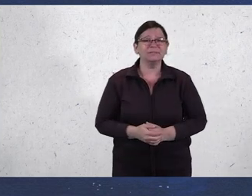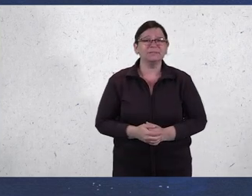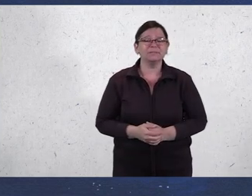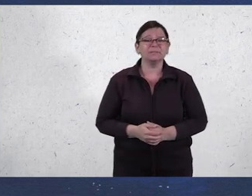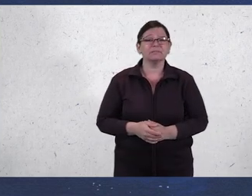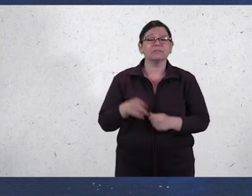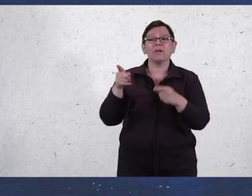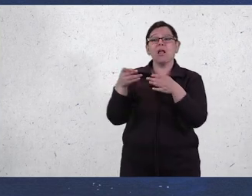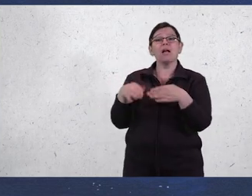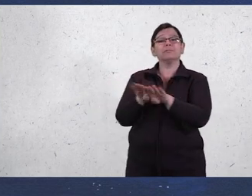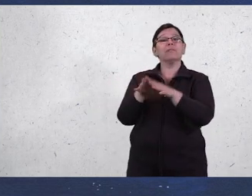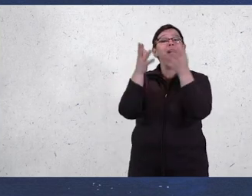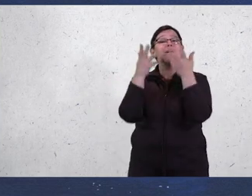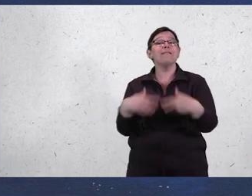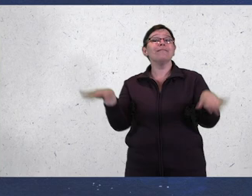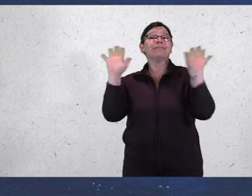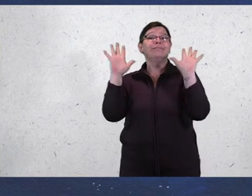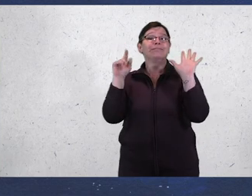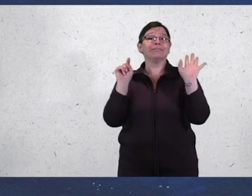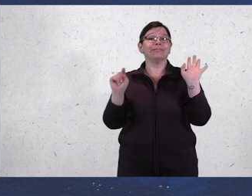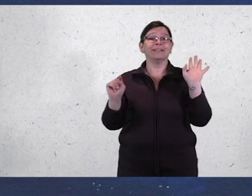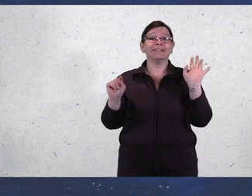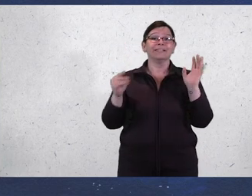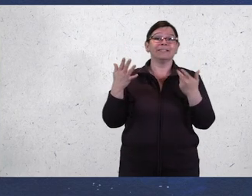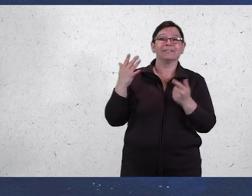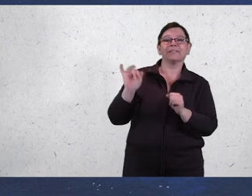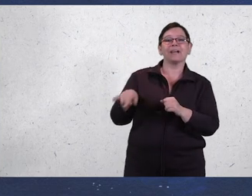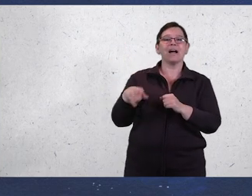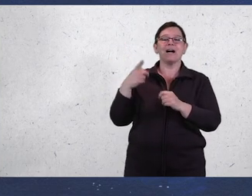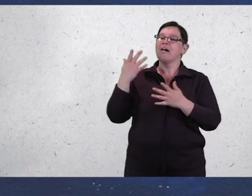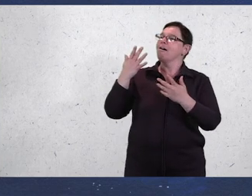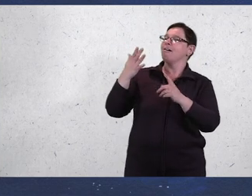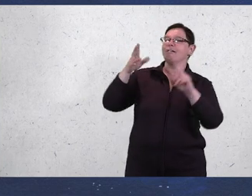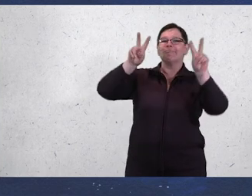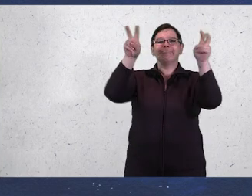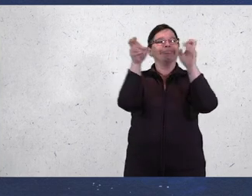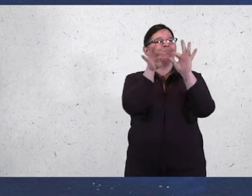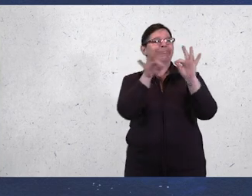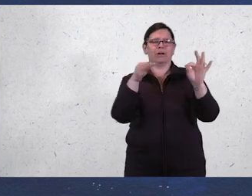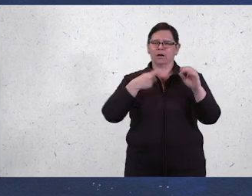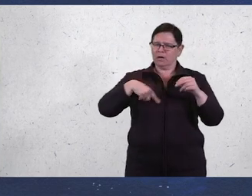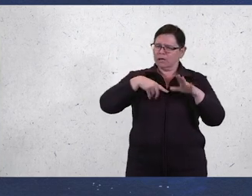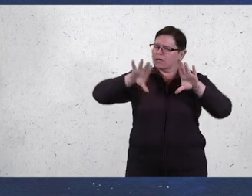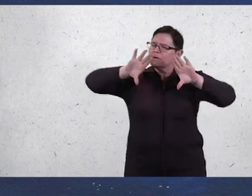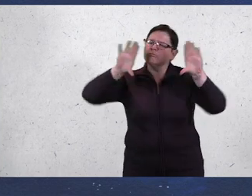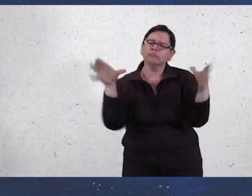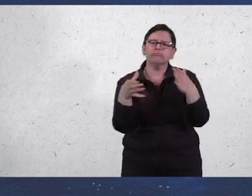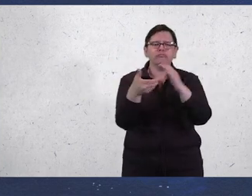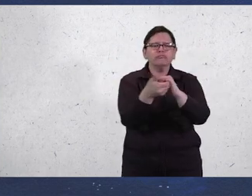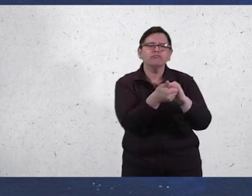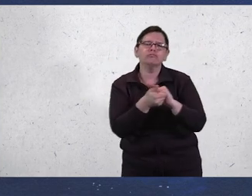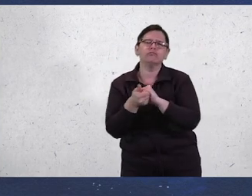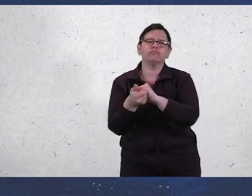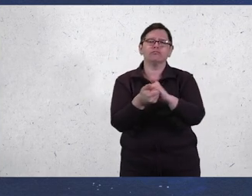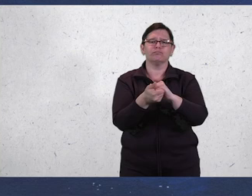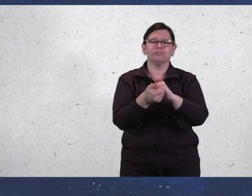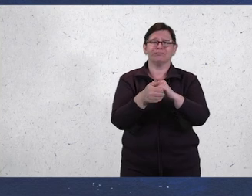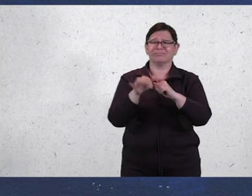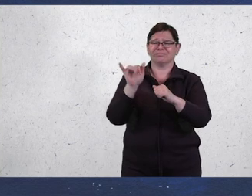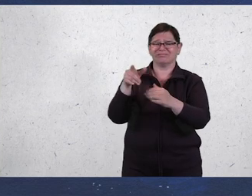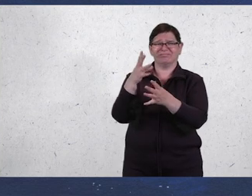vitality is strongest. When lockdowns ended, so did the temporary sentiments of, we're all in this together.